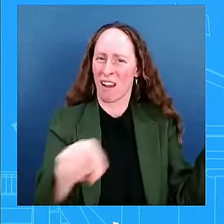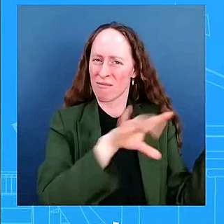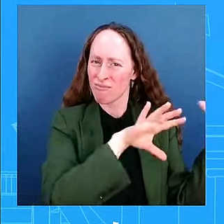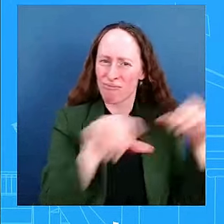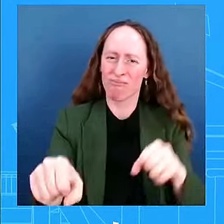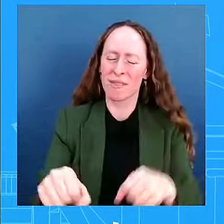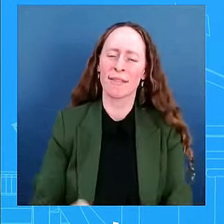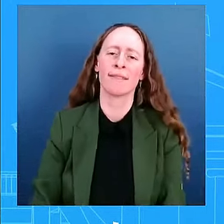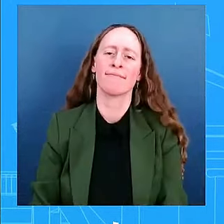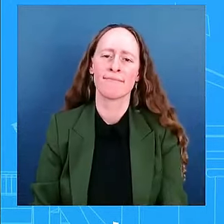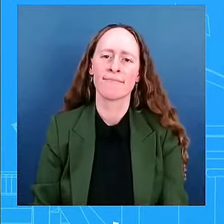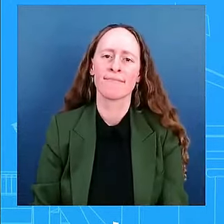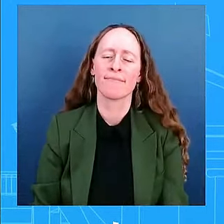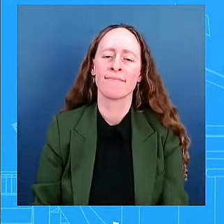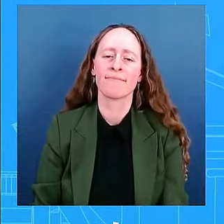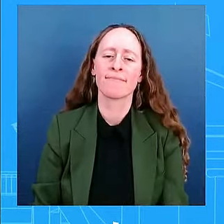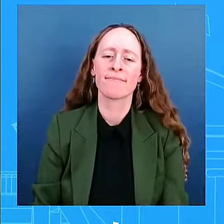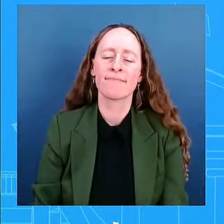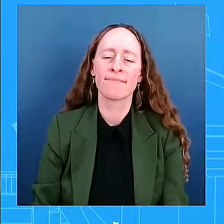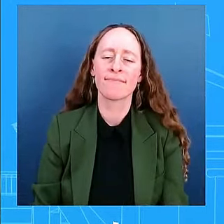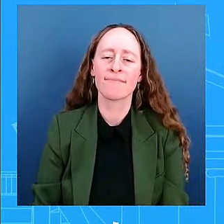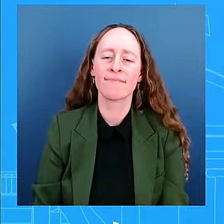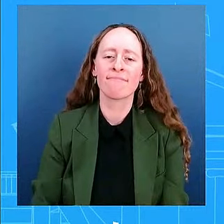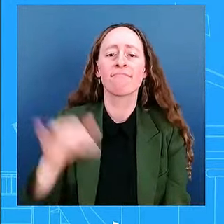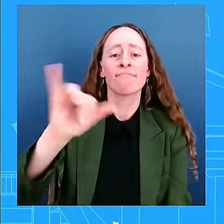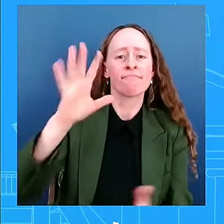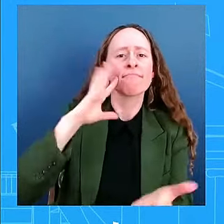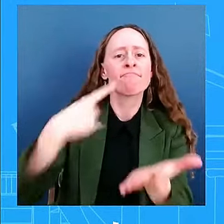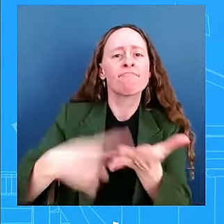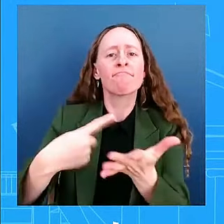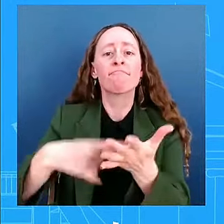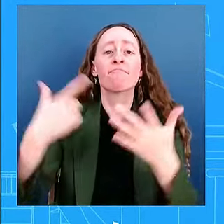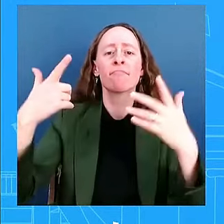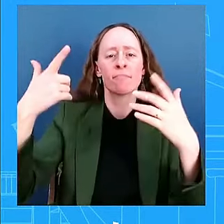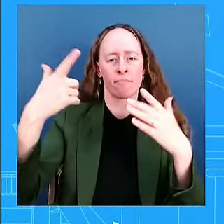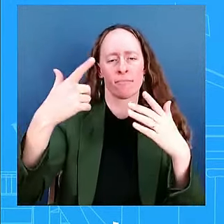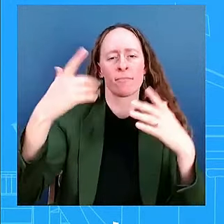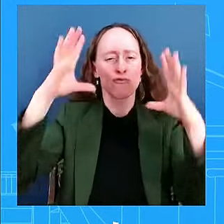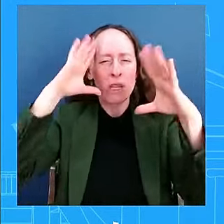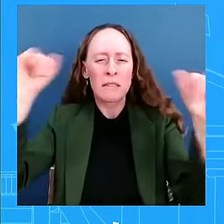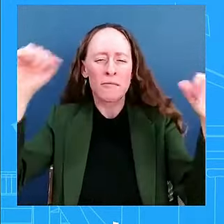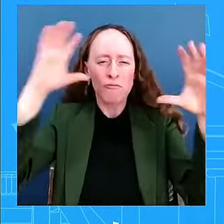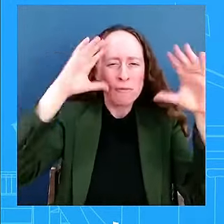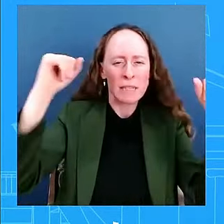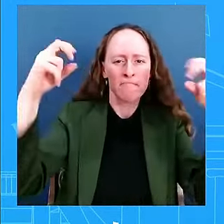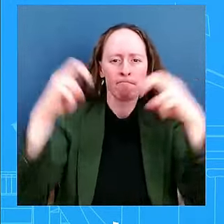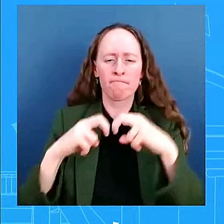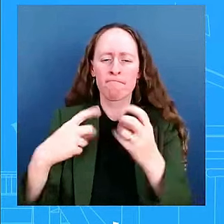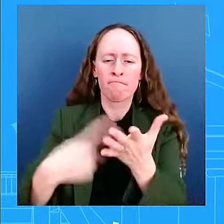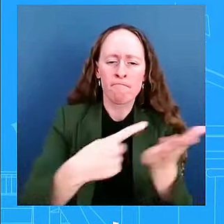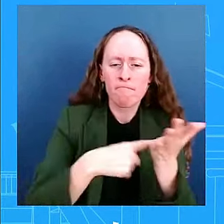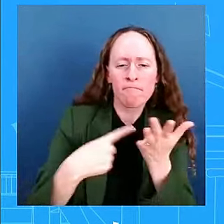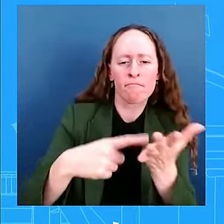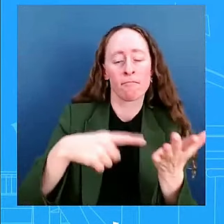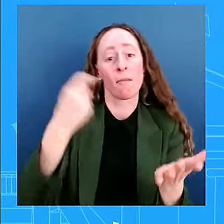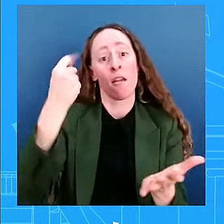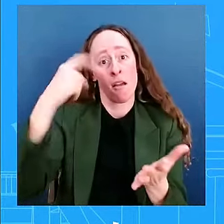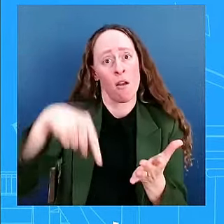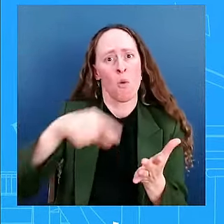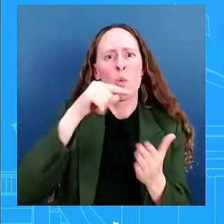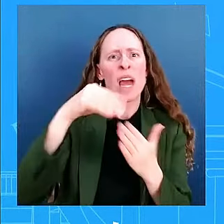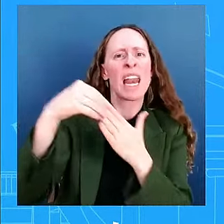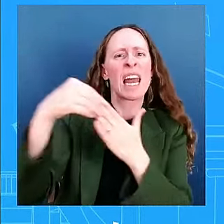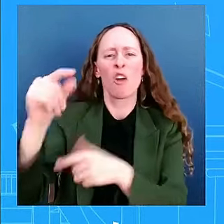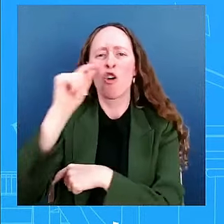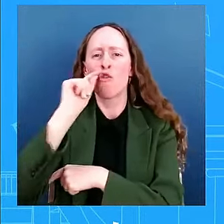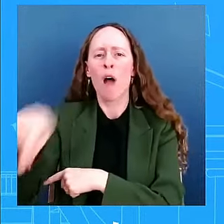Ukraine defense contact group, which will hold, which will be held next month, to continue to